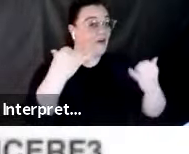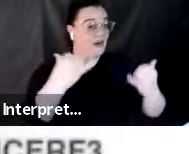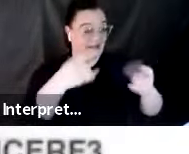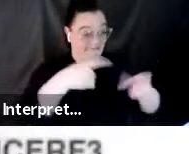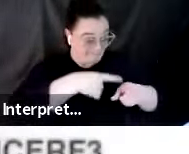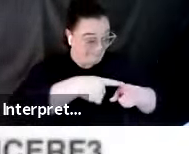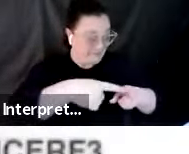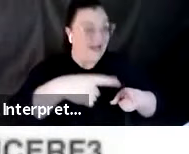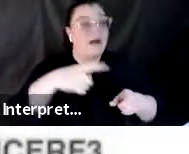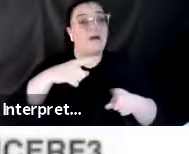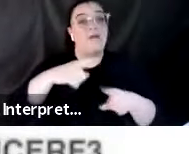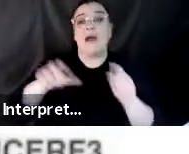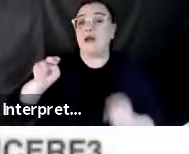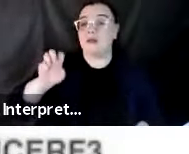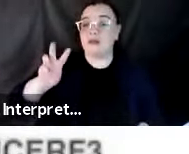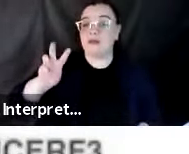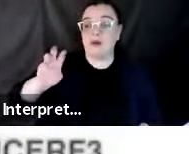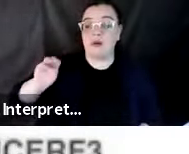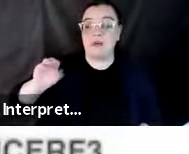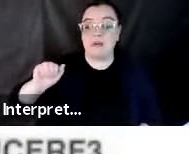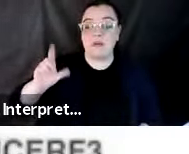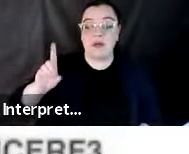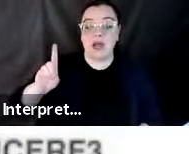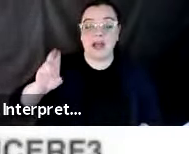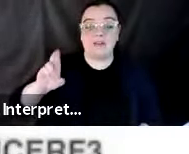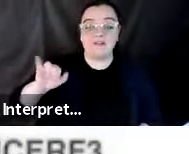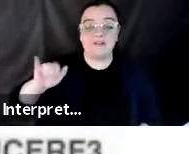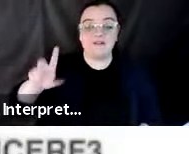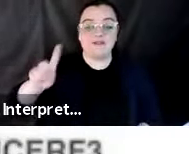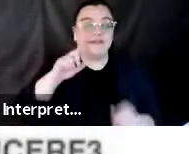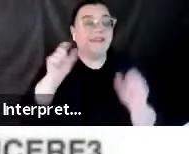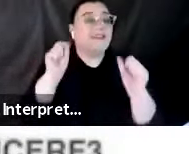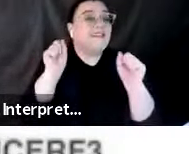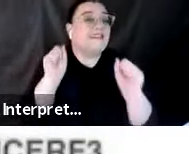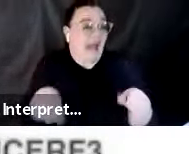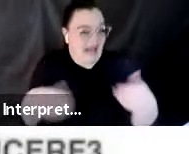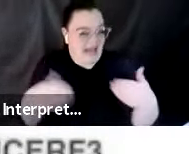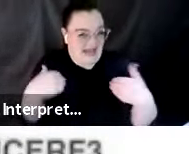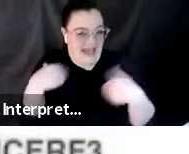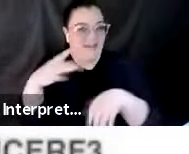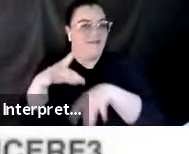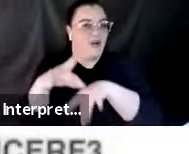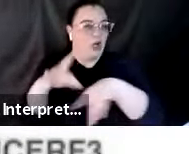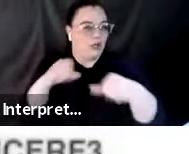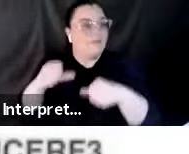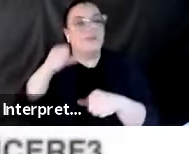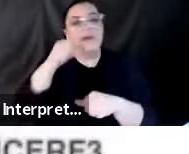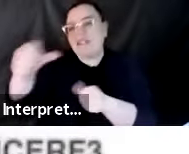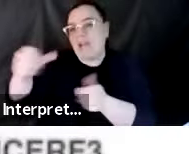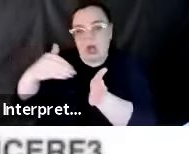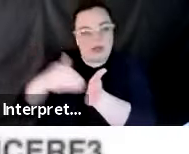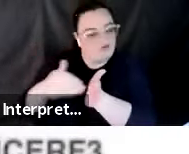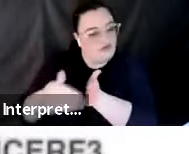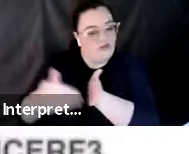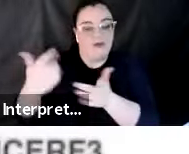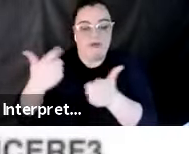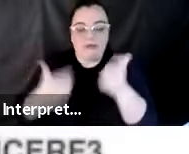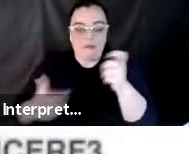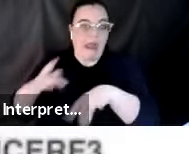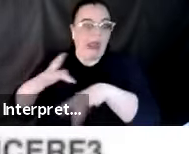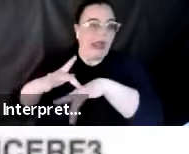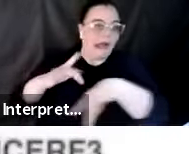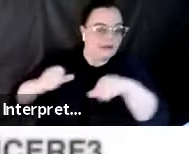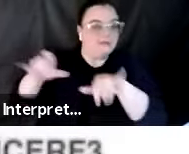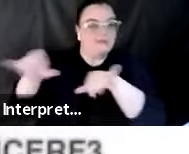uh, New Madrid can have large earthquakes, but not as many and not as frequent as we have here in California. So,